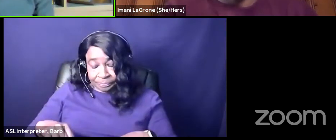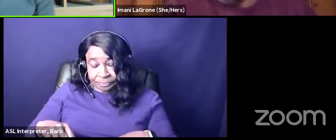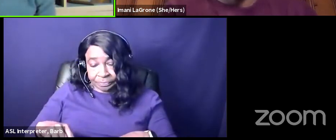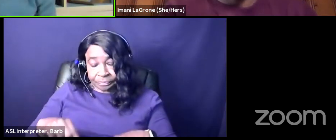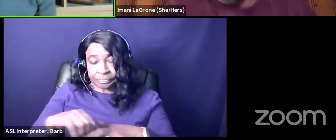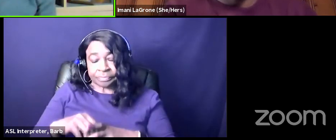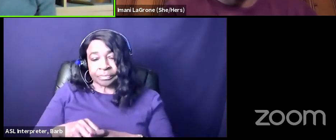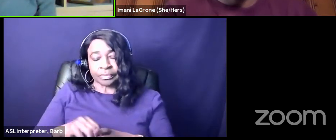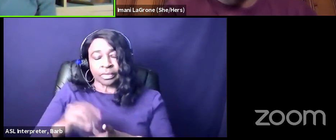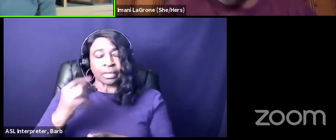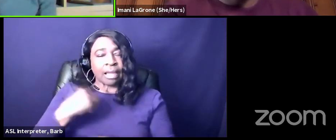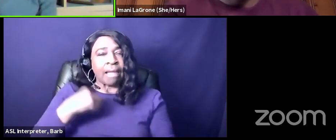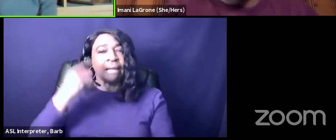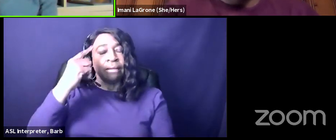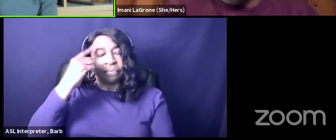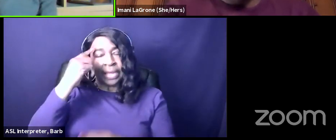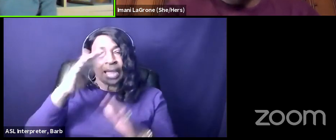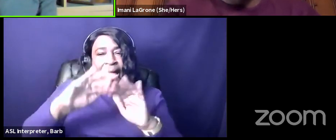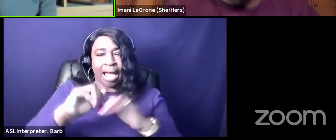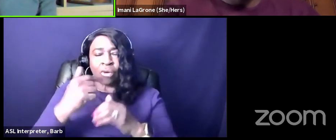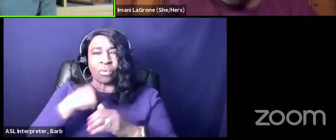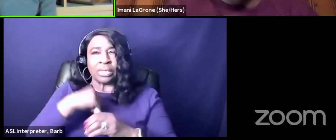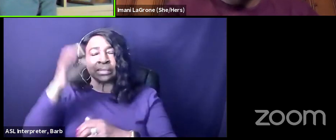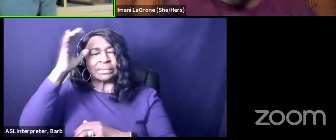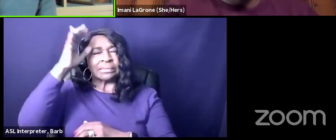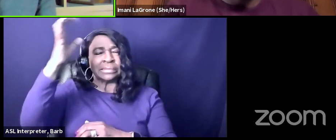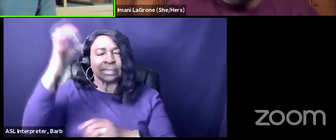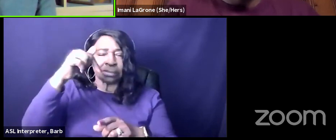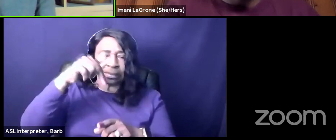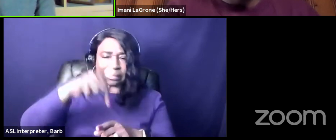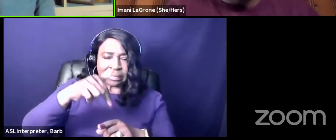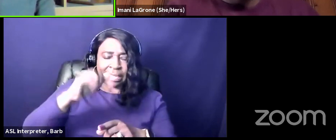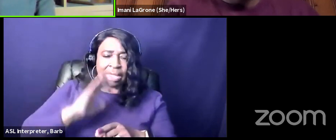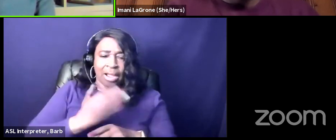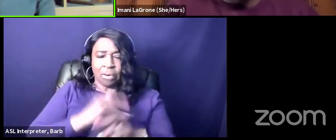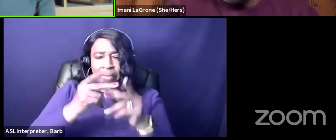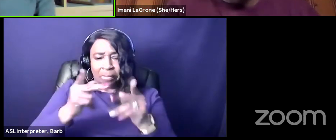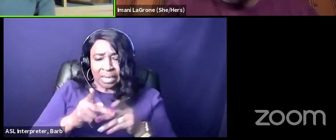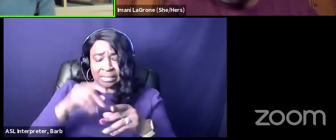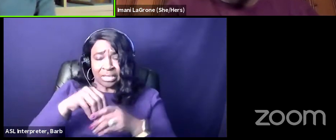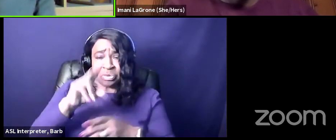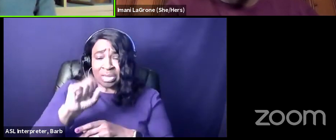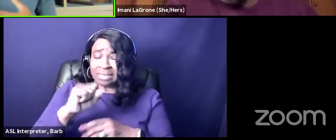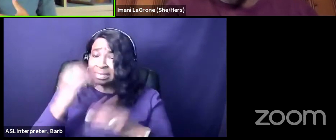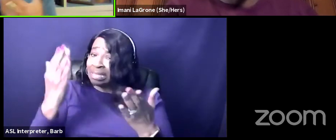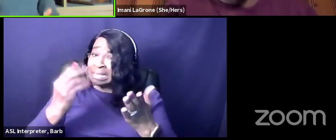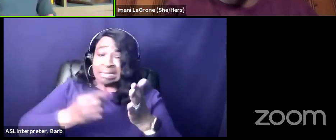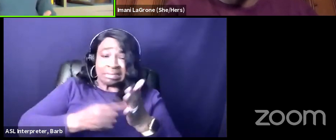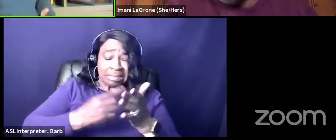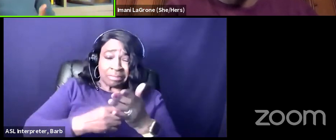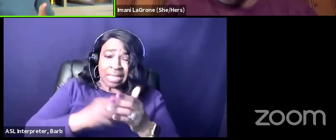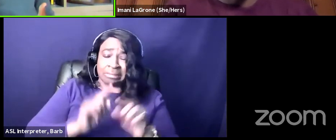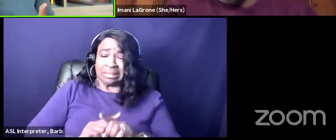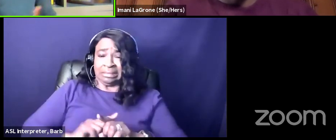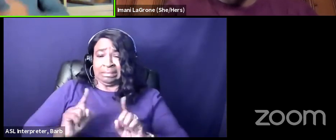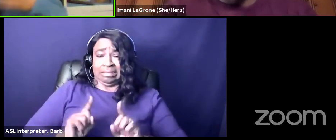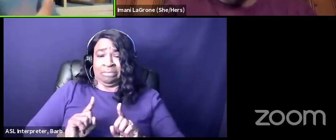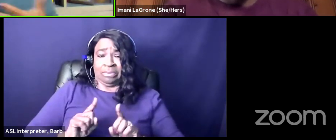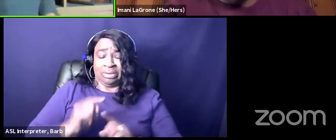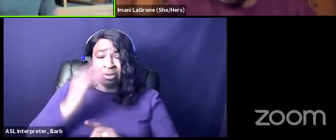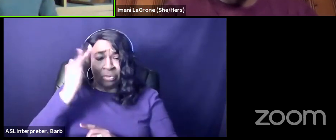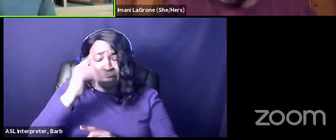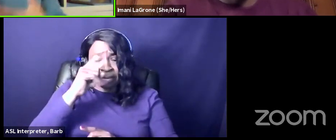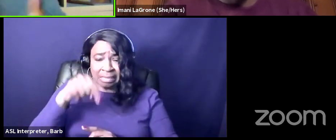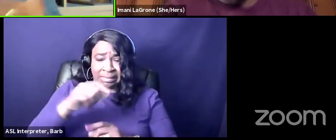i think how we conceptualize our place in the united states is somewhat different at times because descendants of u.s chattel slavery